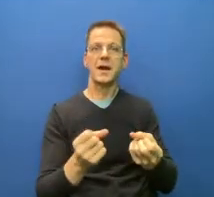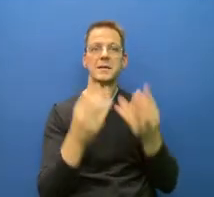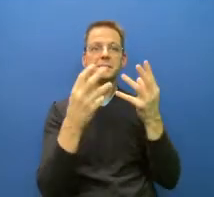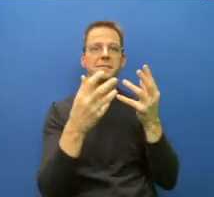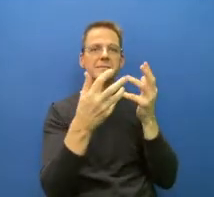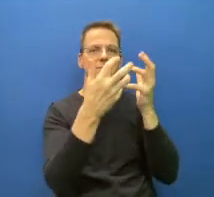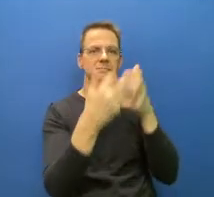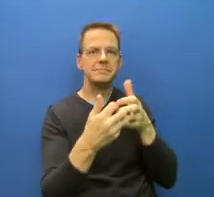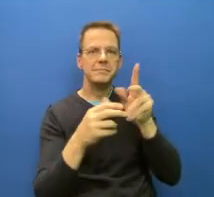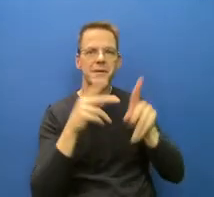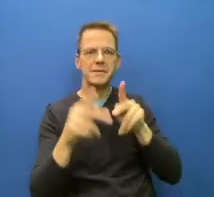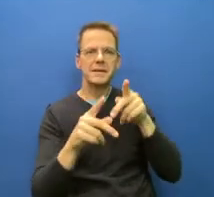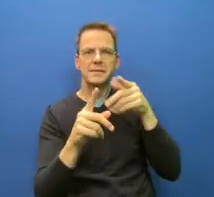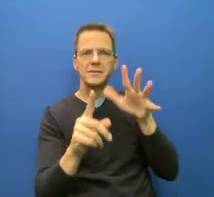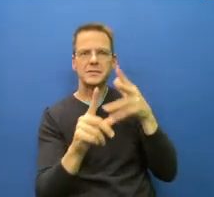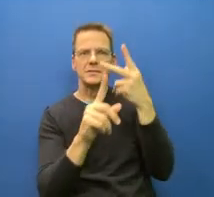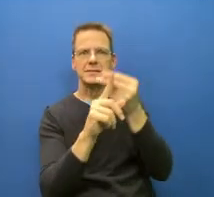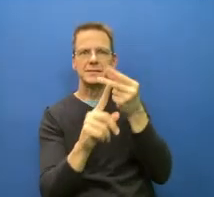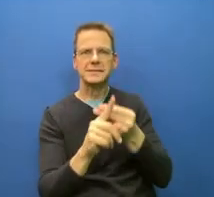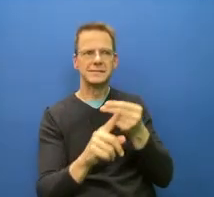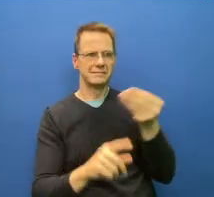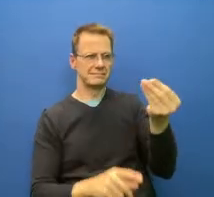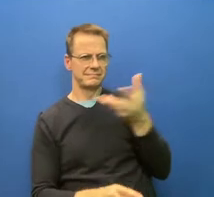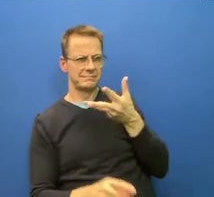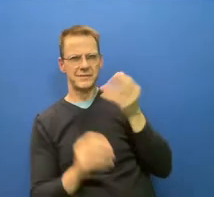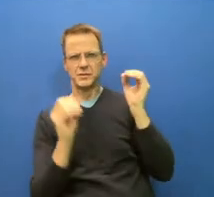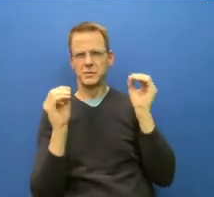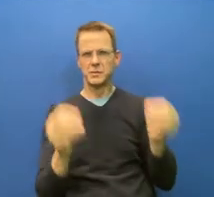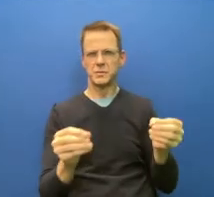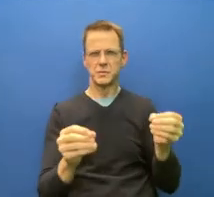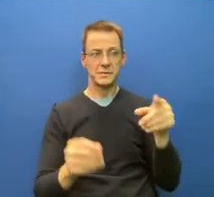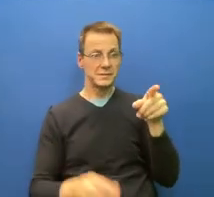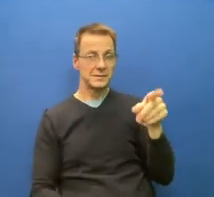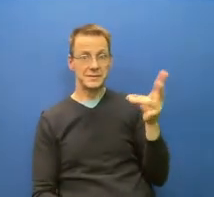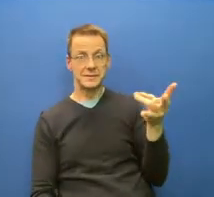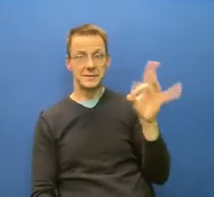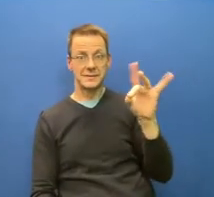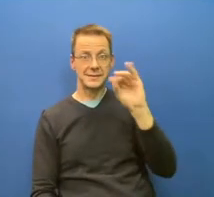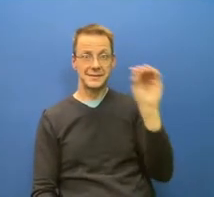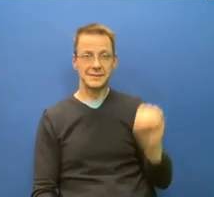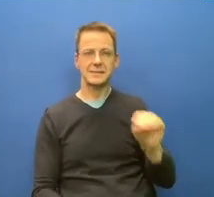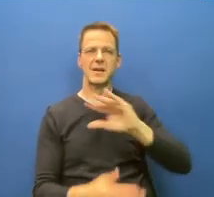Albertans are fully vaccinated right now. Next slide, please.